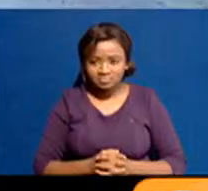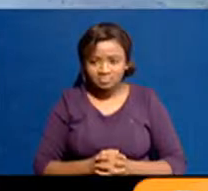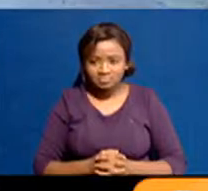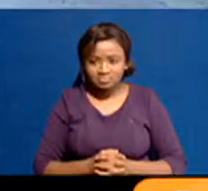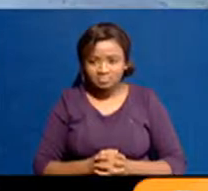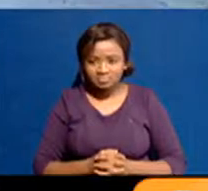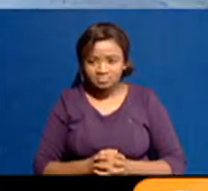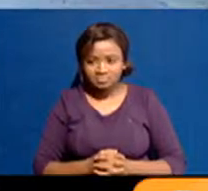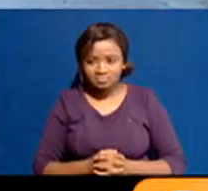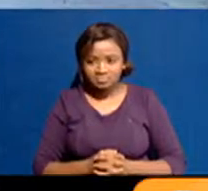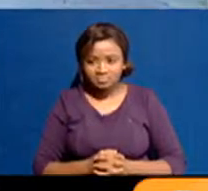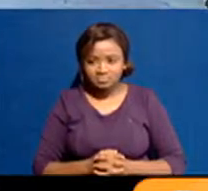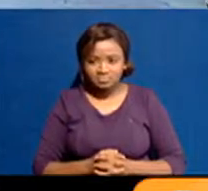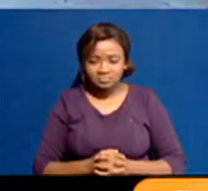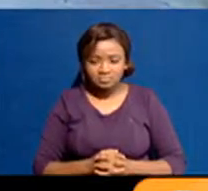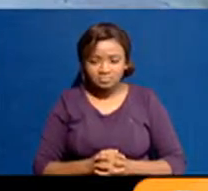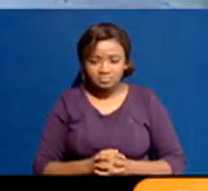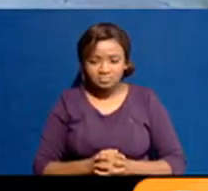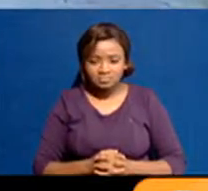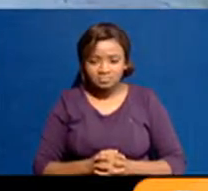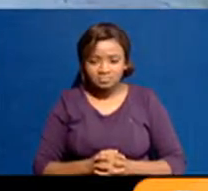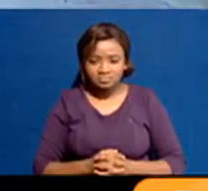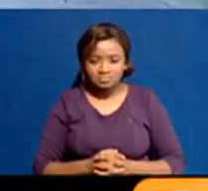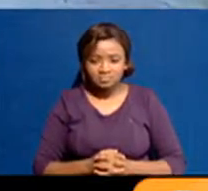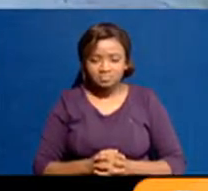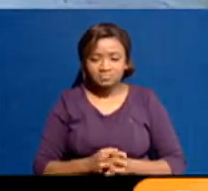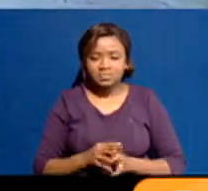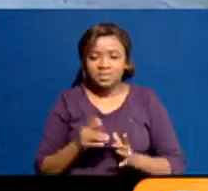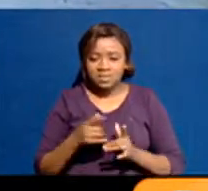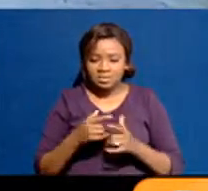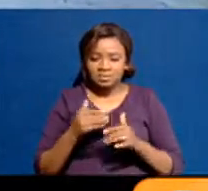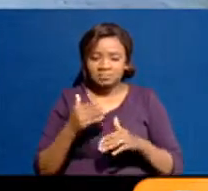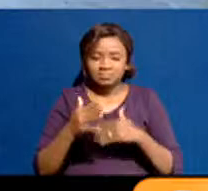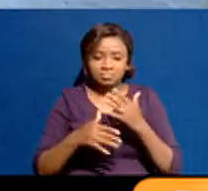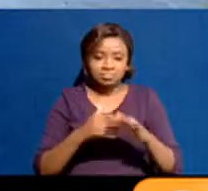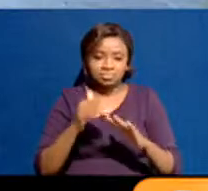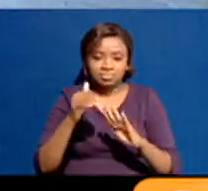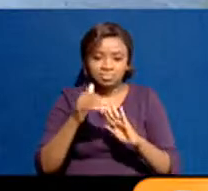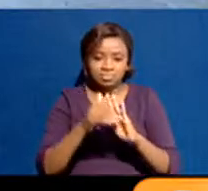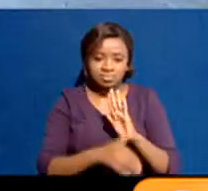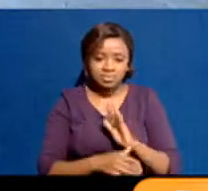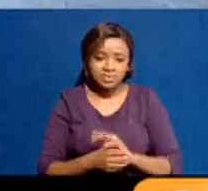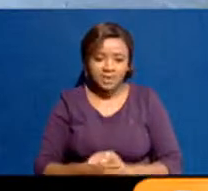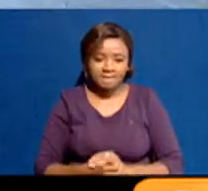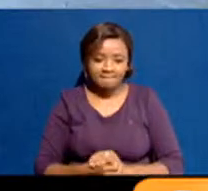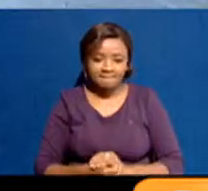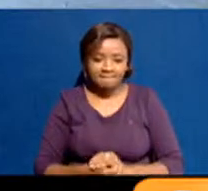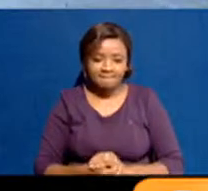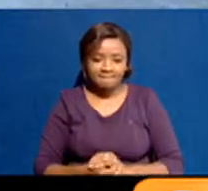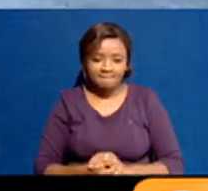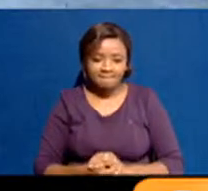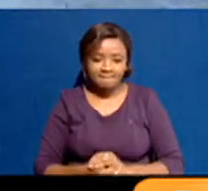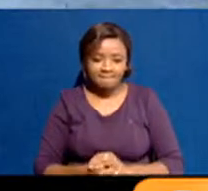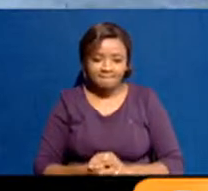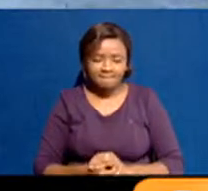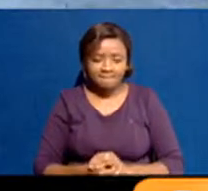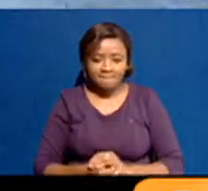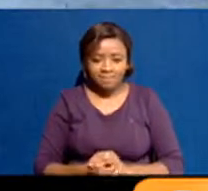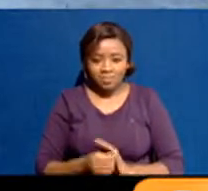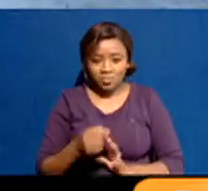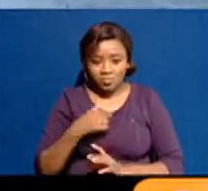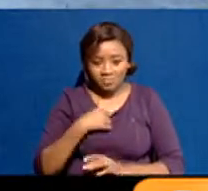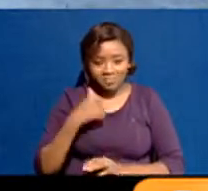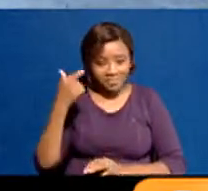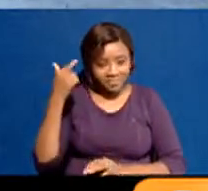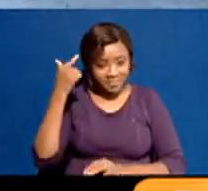I'll come to Njiru's place. And then they'll eventually come to me. Yeah, so I think the leaders need to